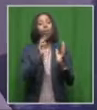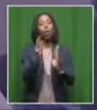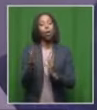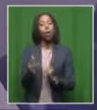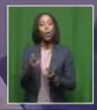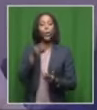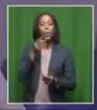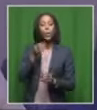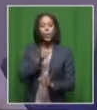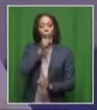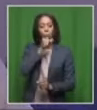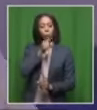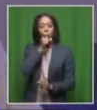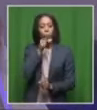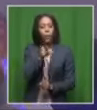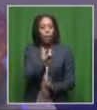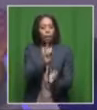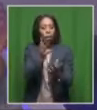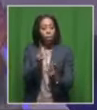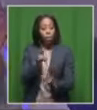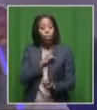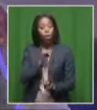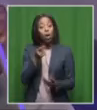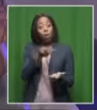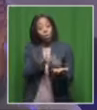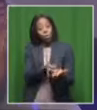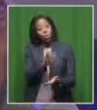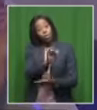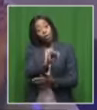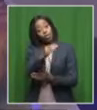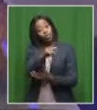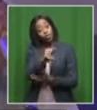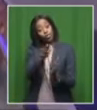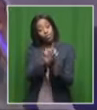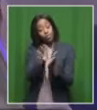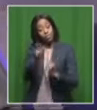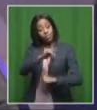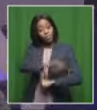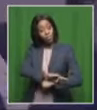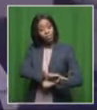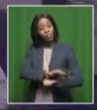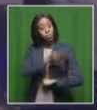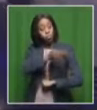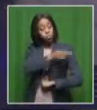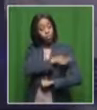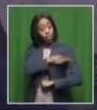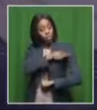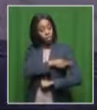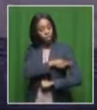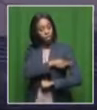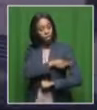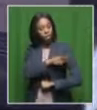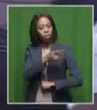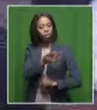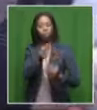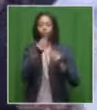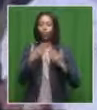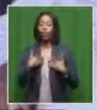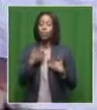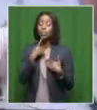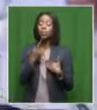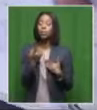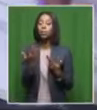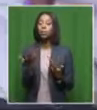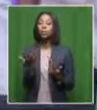of smoking hubble bubbly, because he was in ICU for about 10 days. And this is what stood out for me. So he said